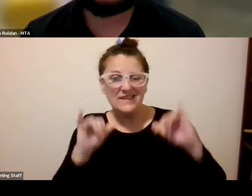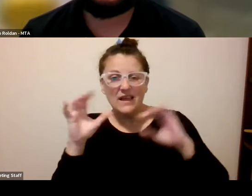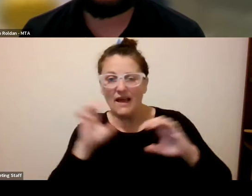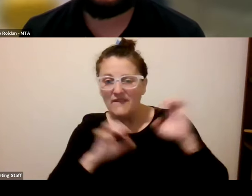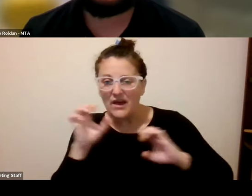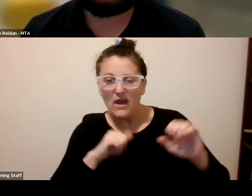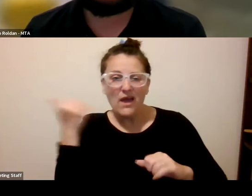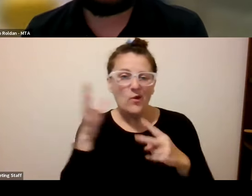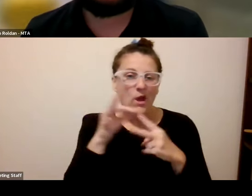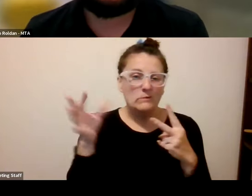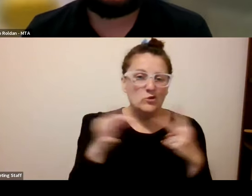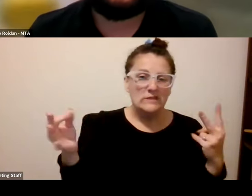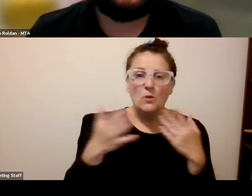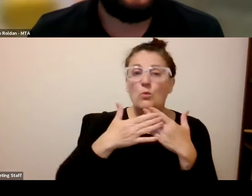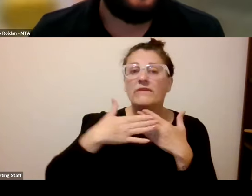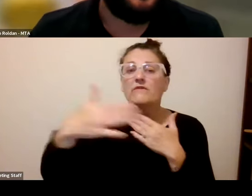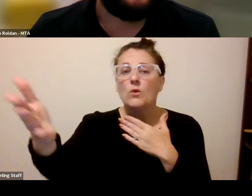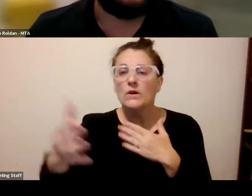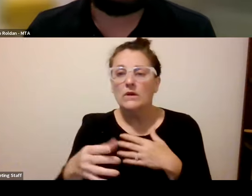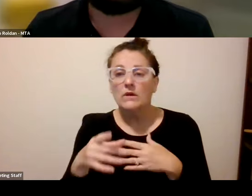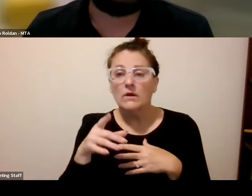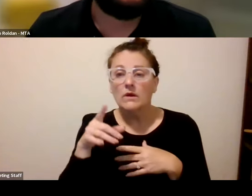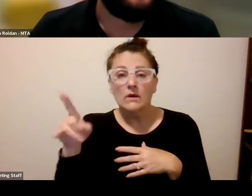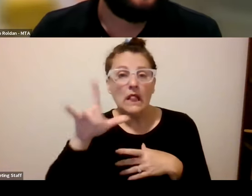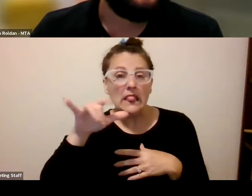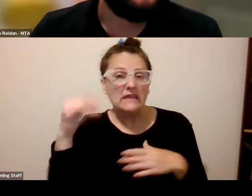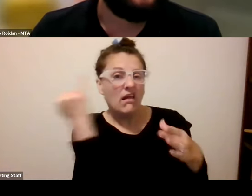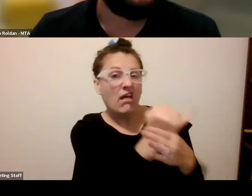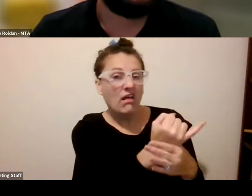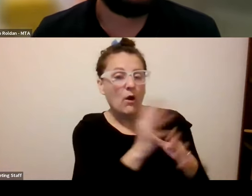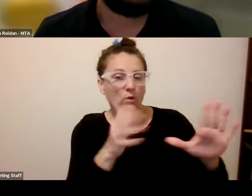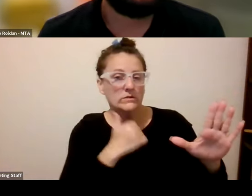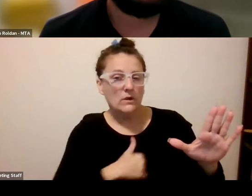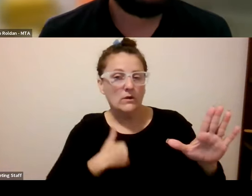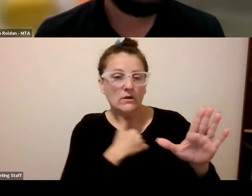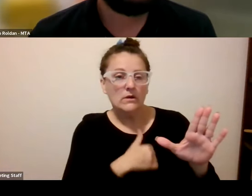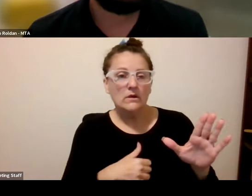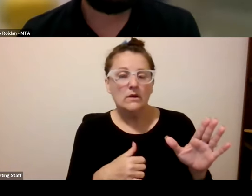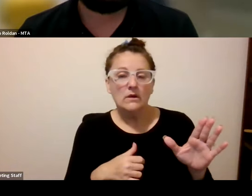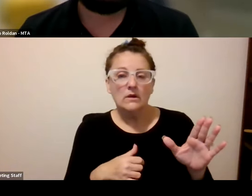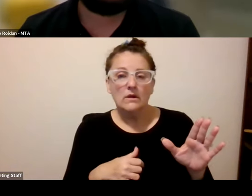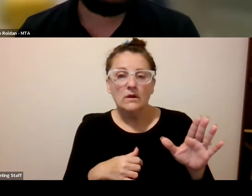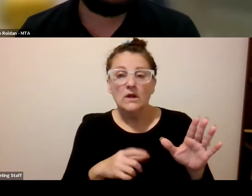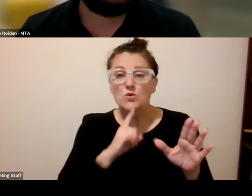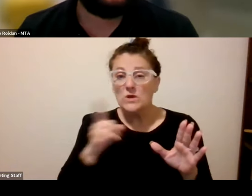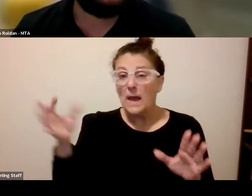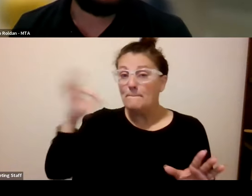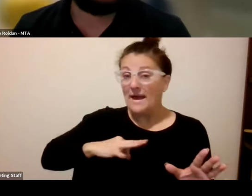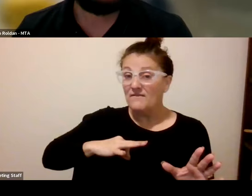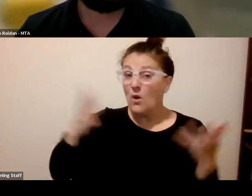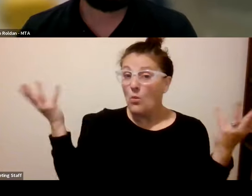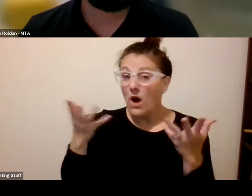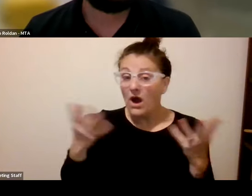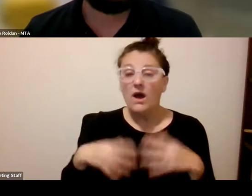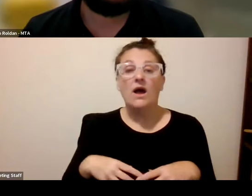other options as we go forward yeah go ahead sorry i was just going to add senator apologies that so the real benefit of that is that